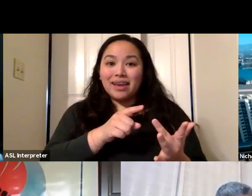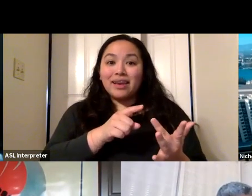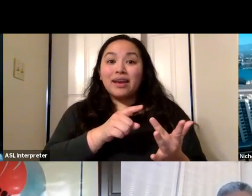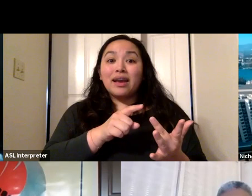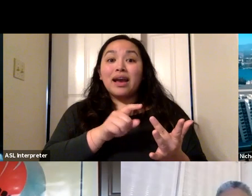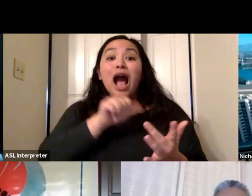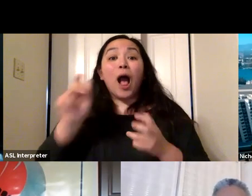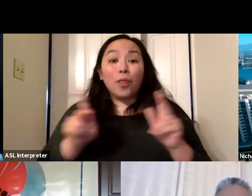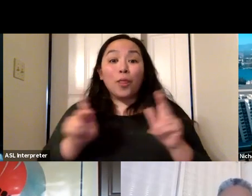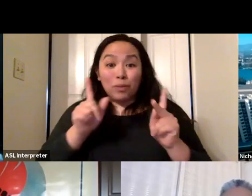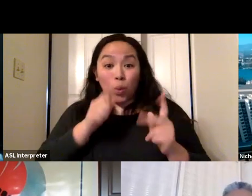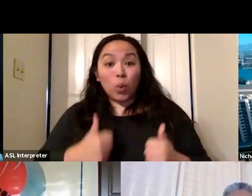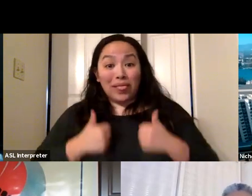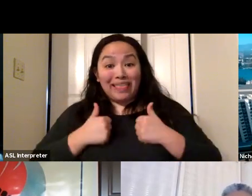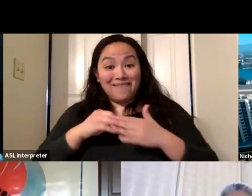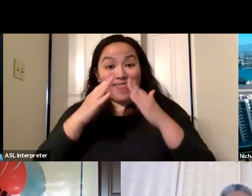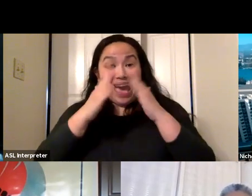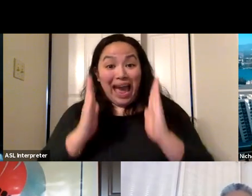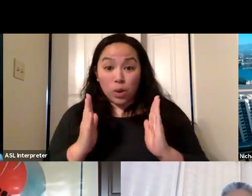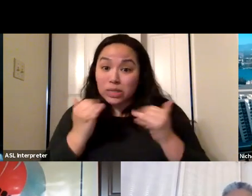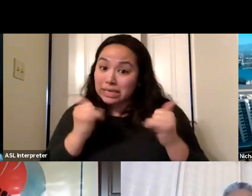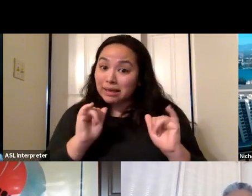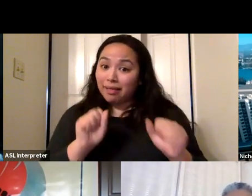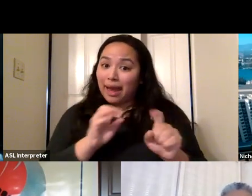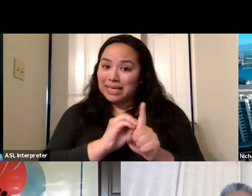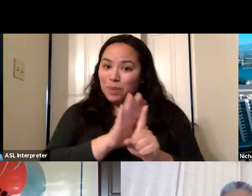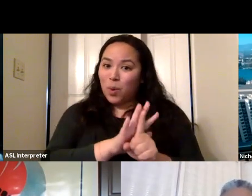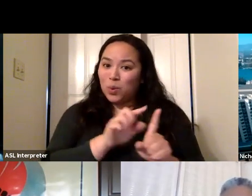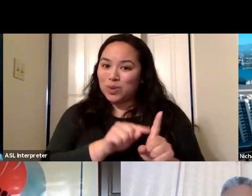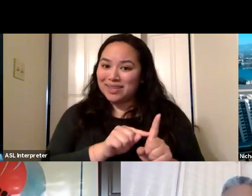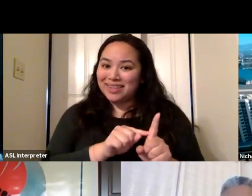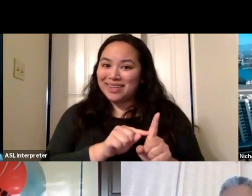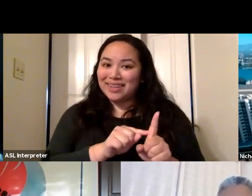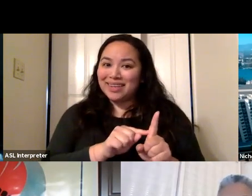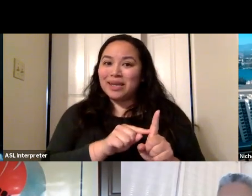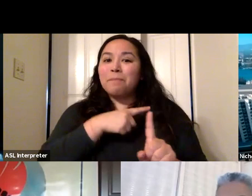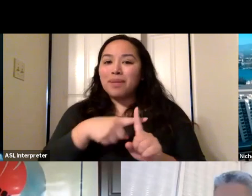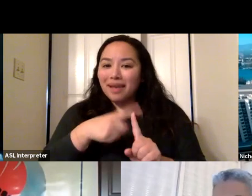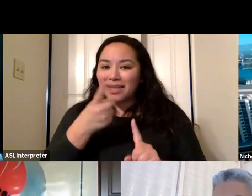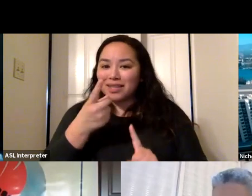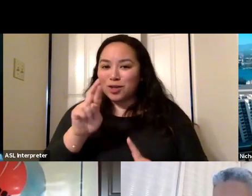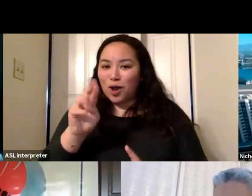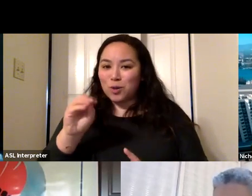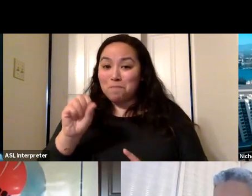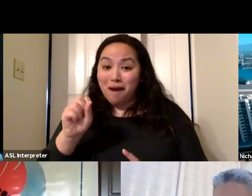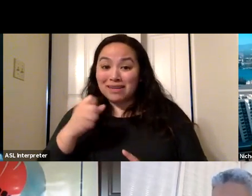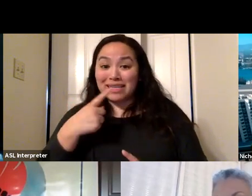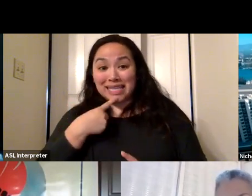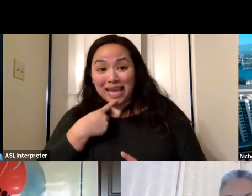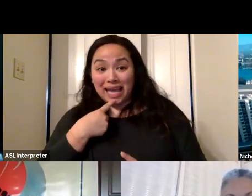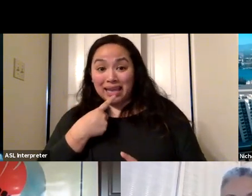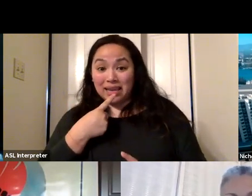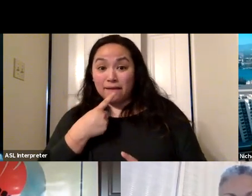in the household can be exposing people who are living at home. So and then everything Dr. Ma said about whether or not she's fully vaccinated. And